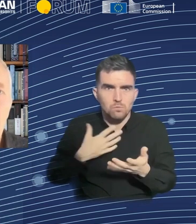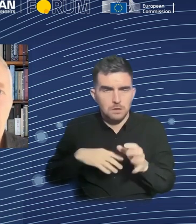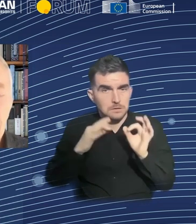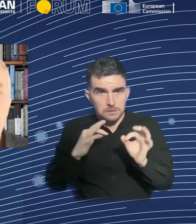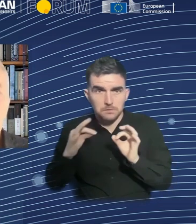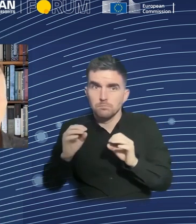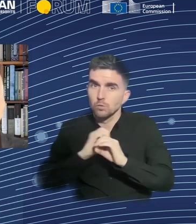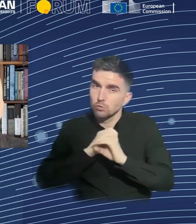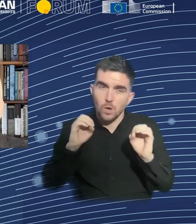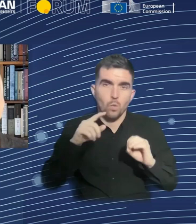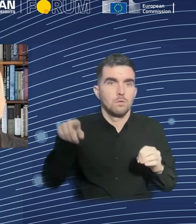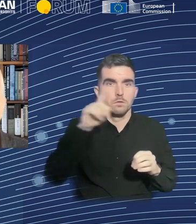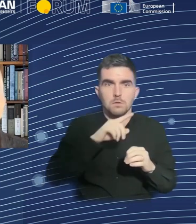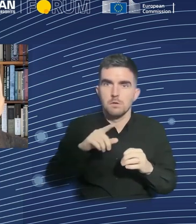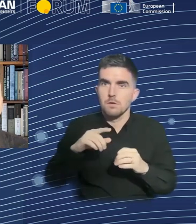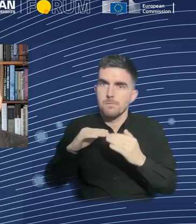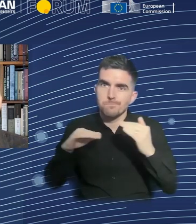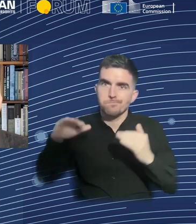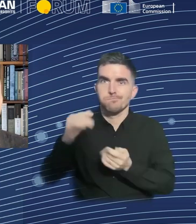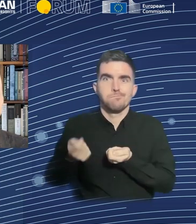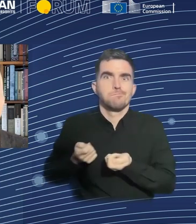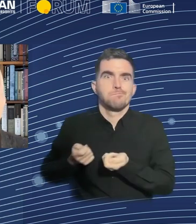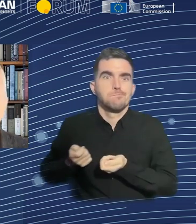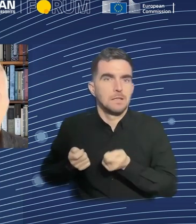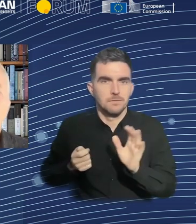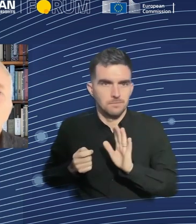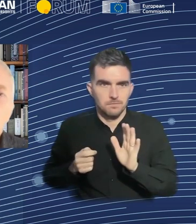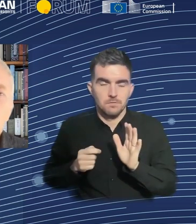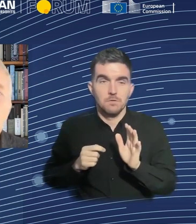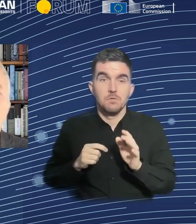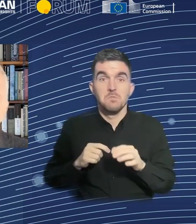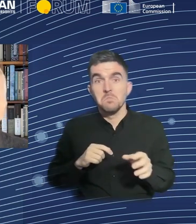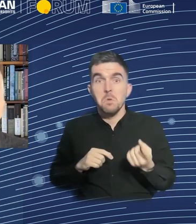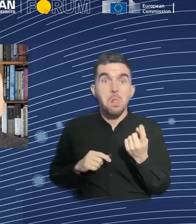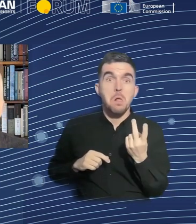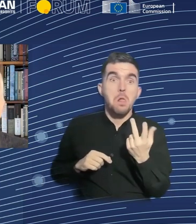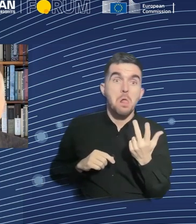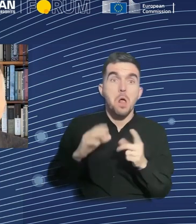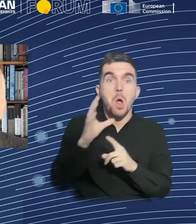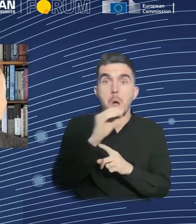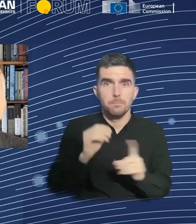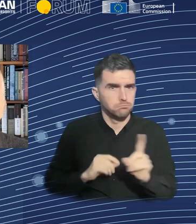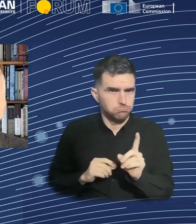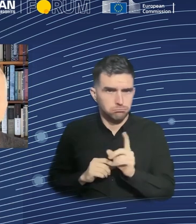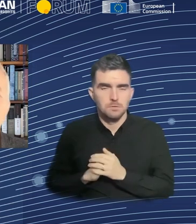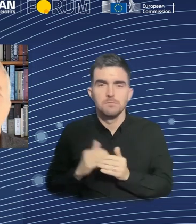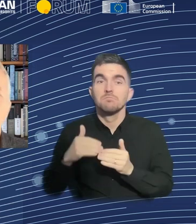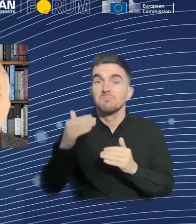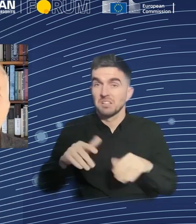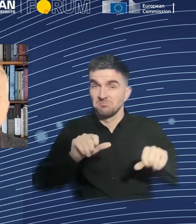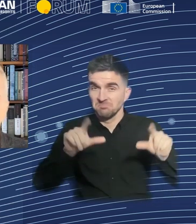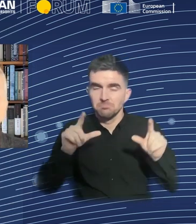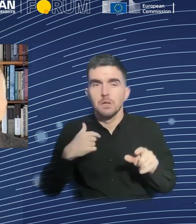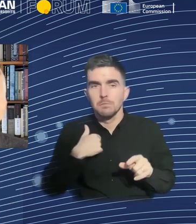So next slide. You know, so I worry that the current approaches to AI regulation are kind of regulatory